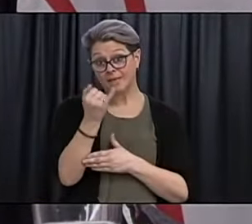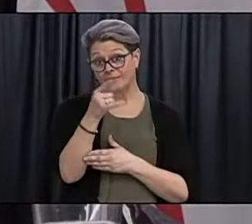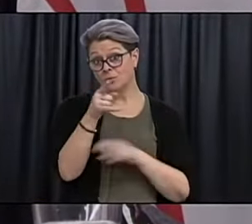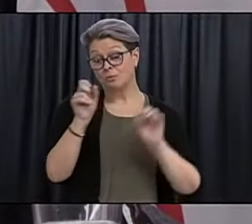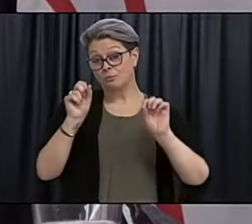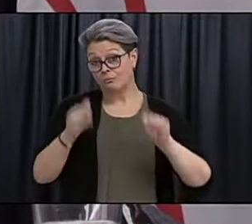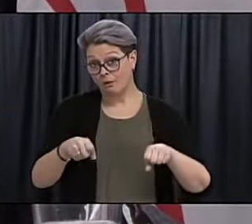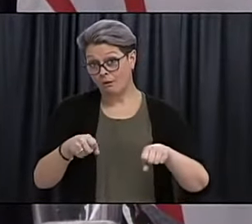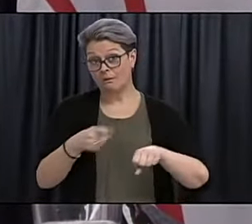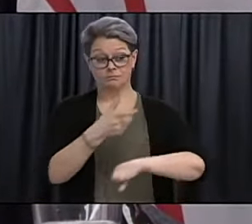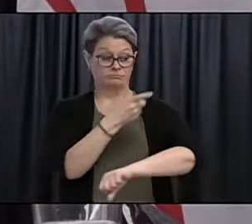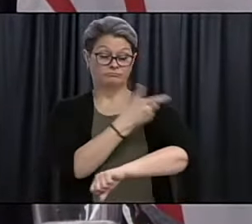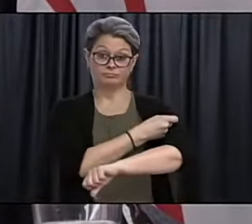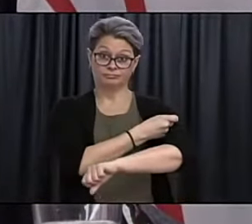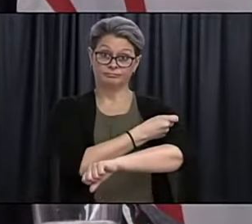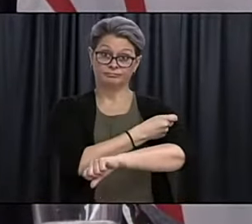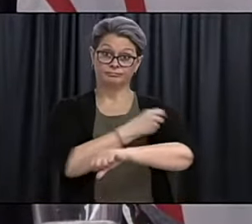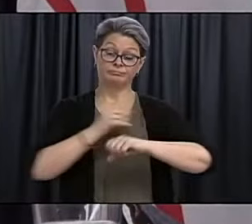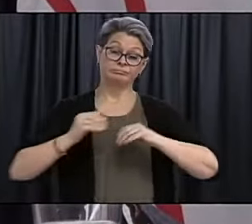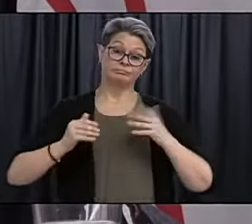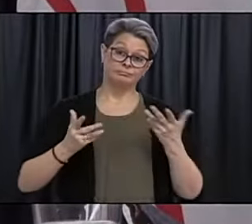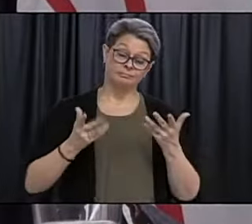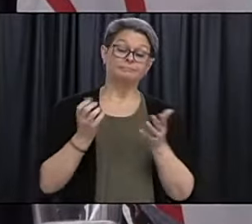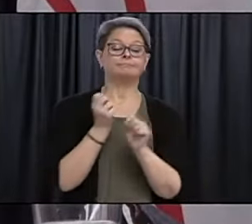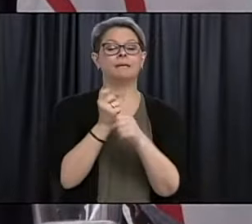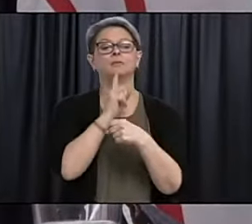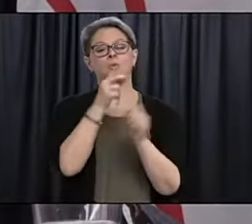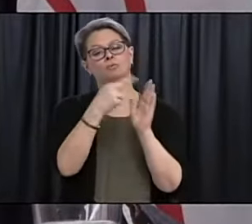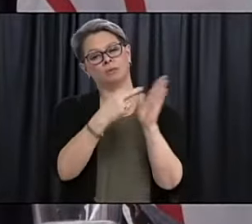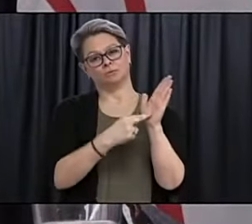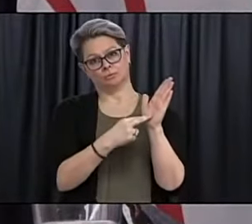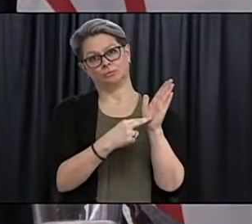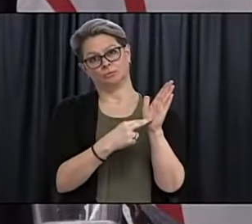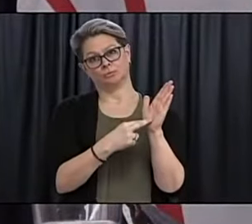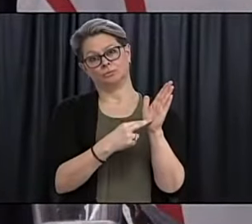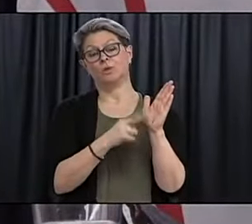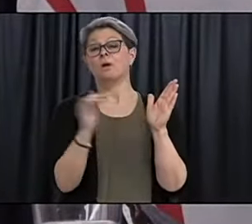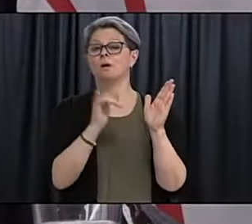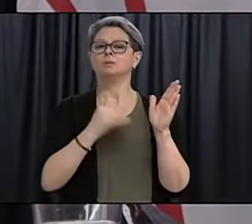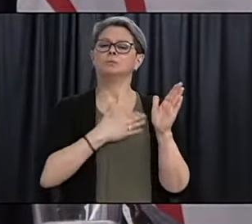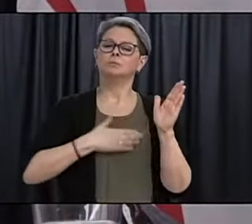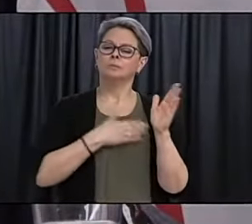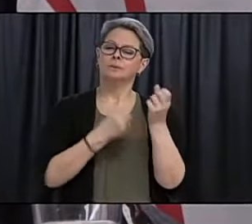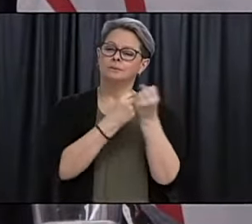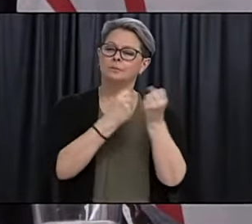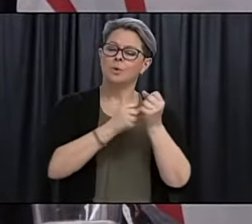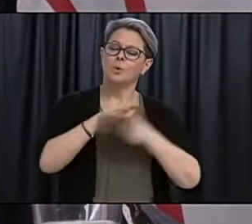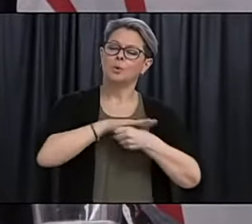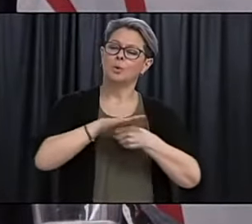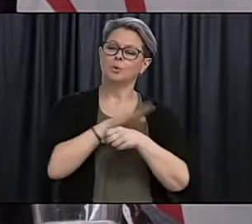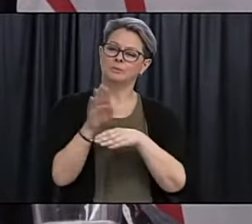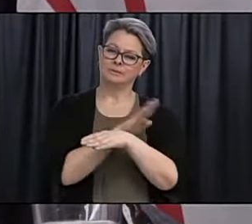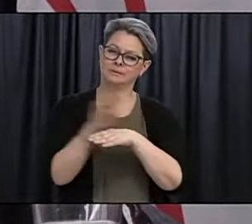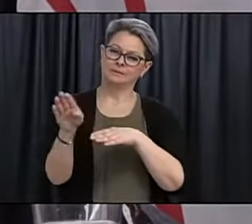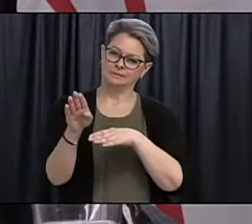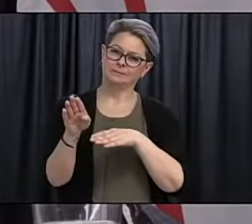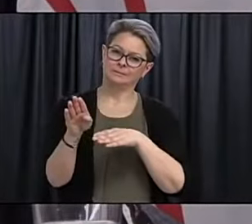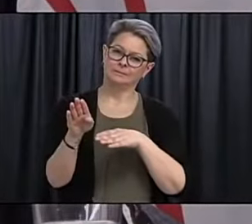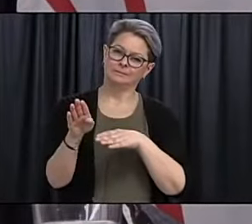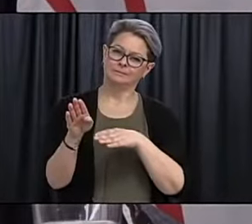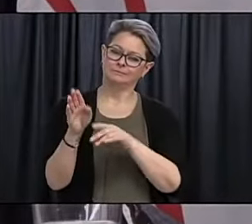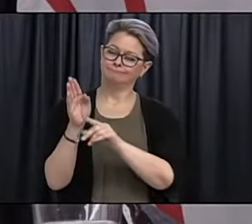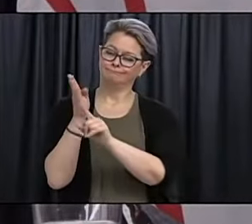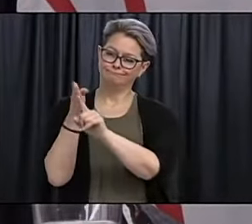round of vaccinations, please make sure you register. Also a reminder to please support your local businesses if you're able to. Uh,